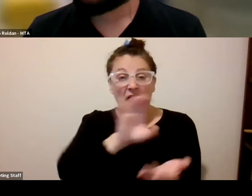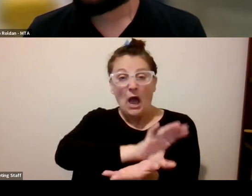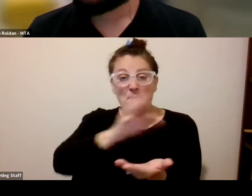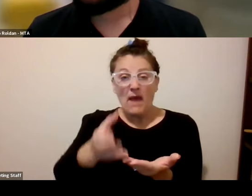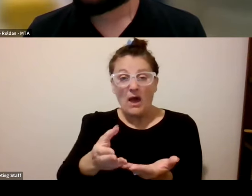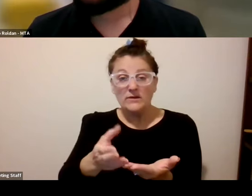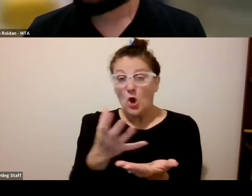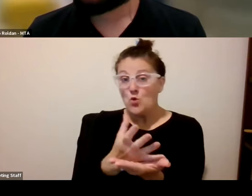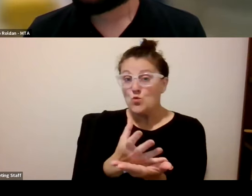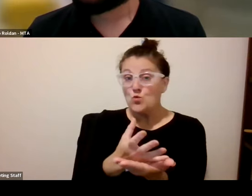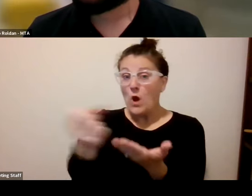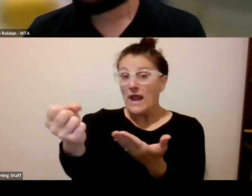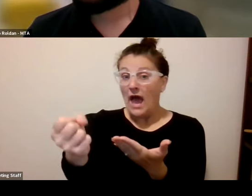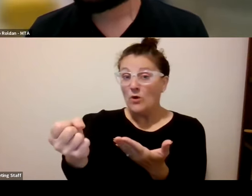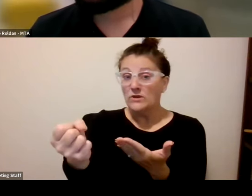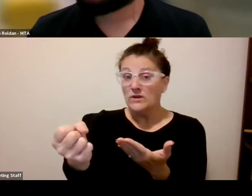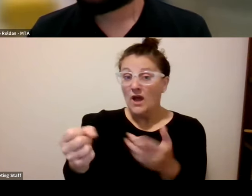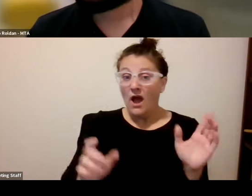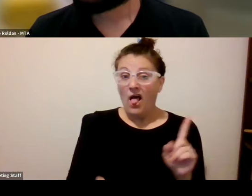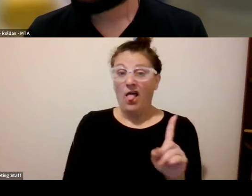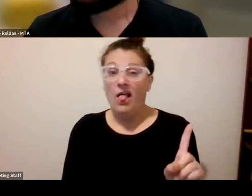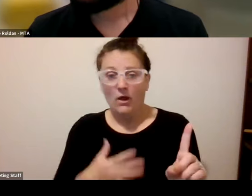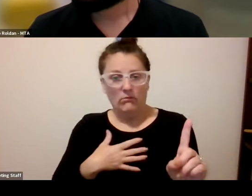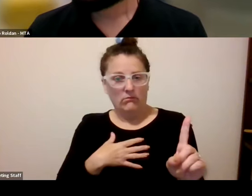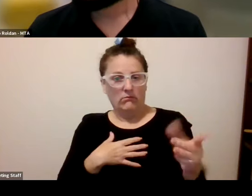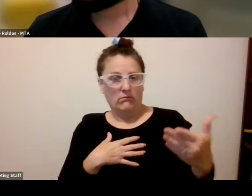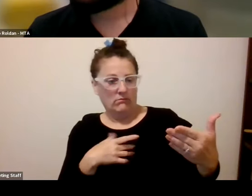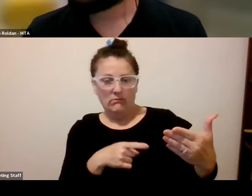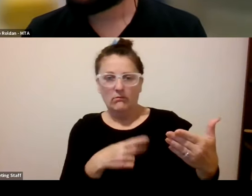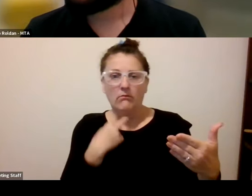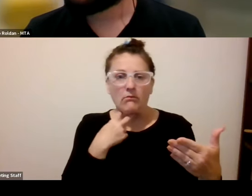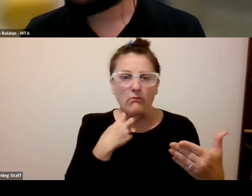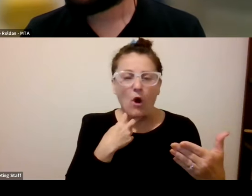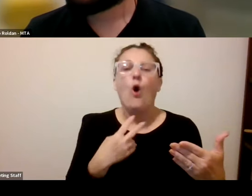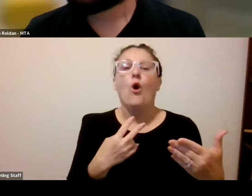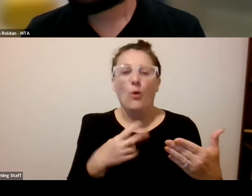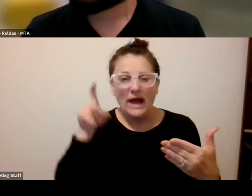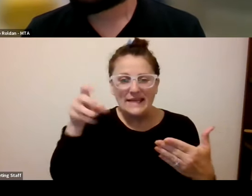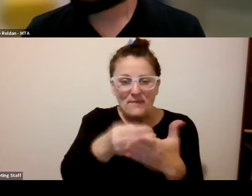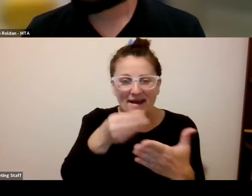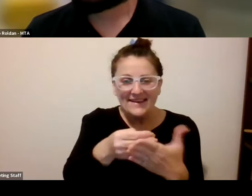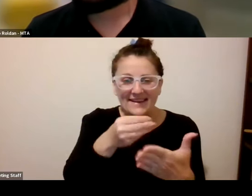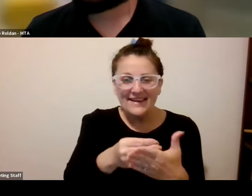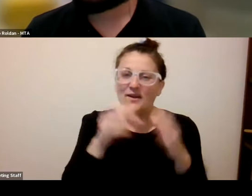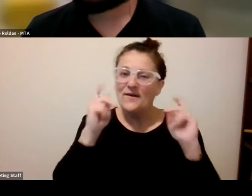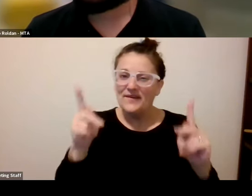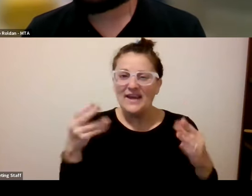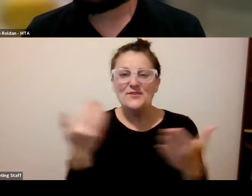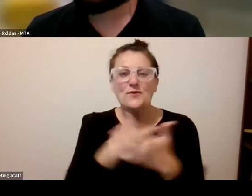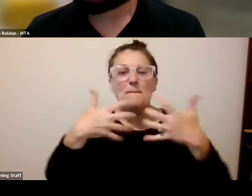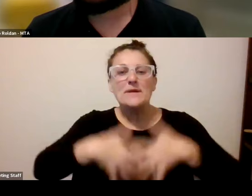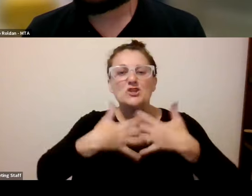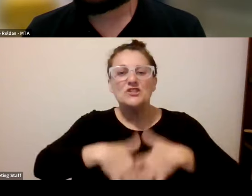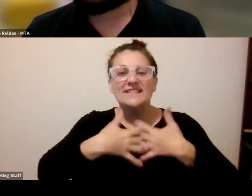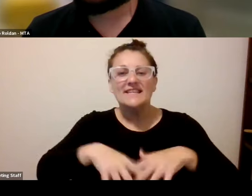as you run out it'll let you know at the turnstile and you'll you'll go at at value at one of the what will be new omni vending machines that will